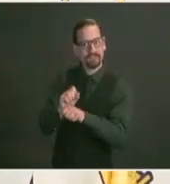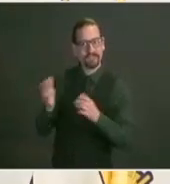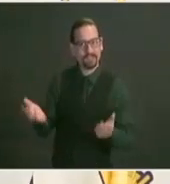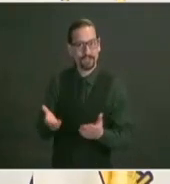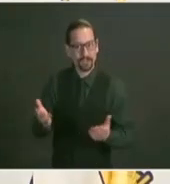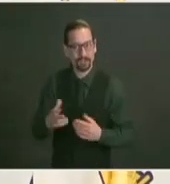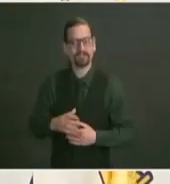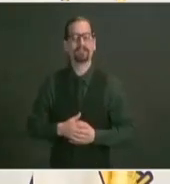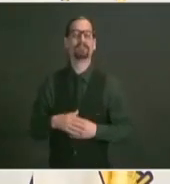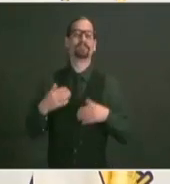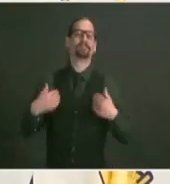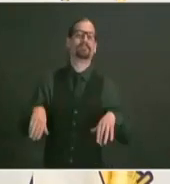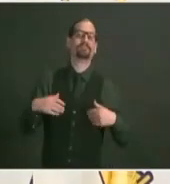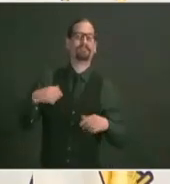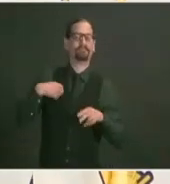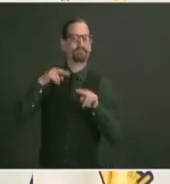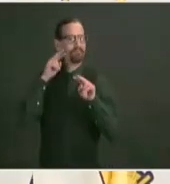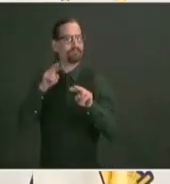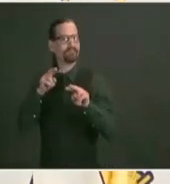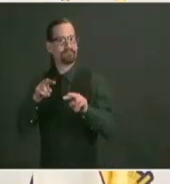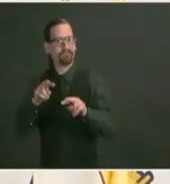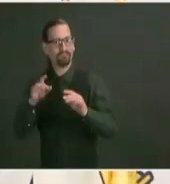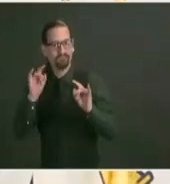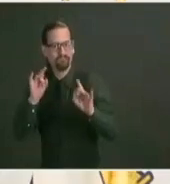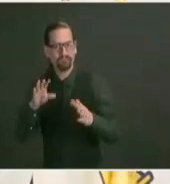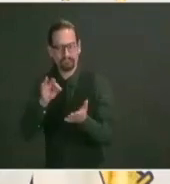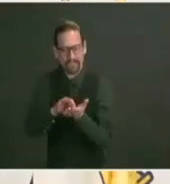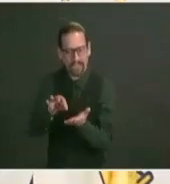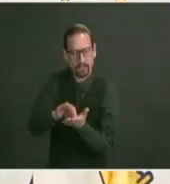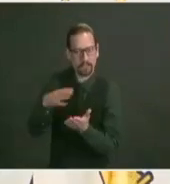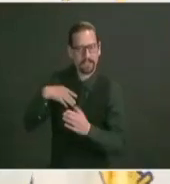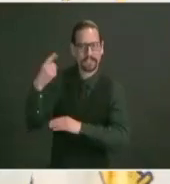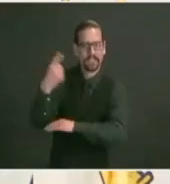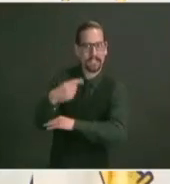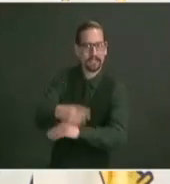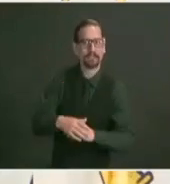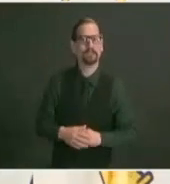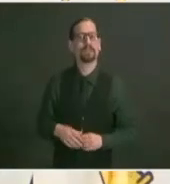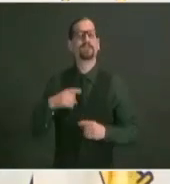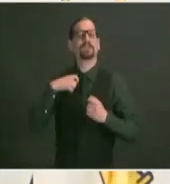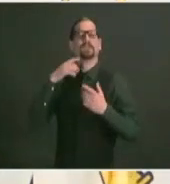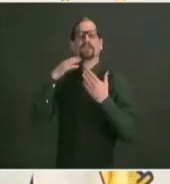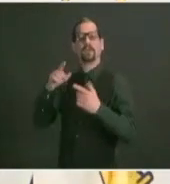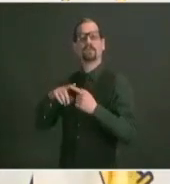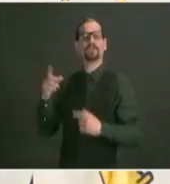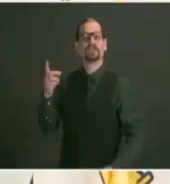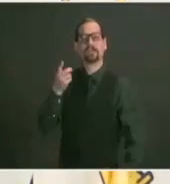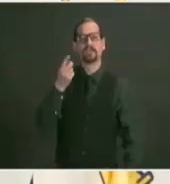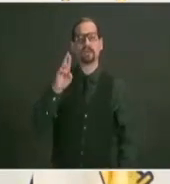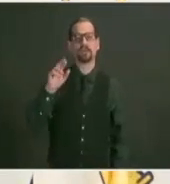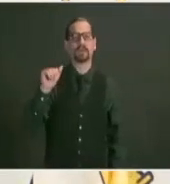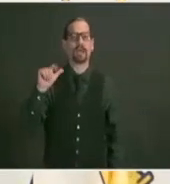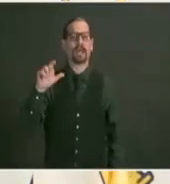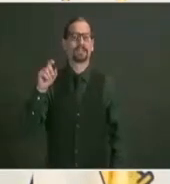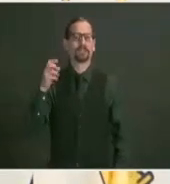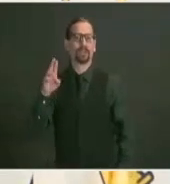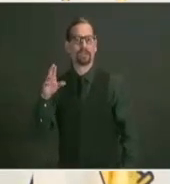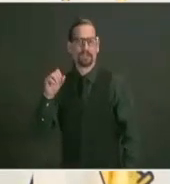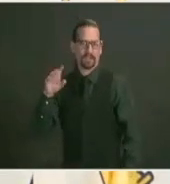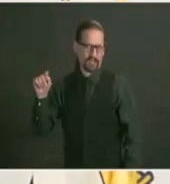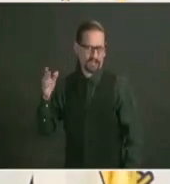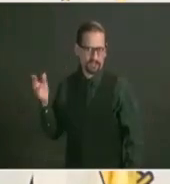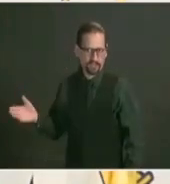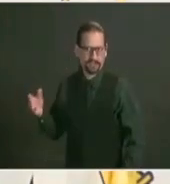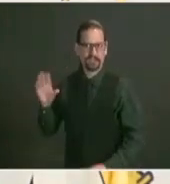in again thank you very much to dr alexander scott and commerce secretary stephen pryor executive